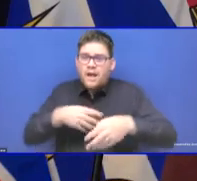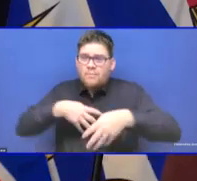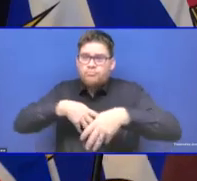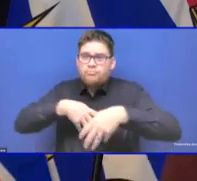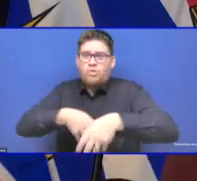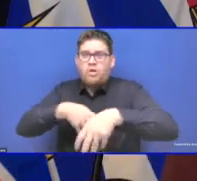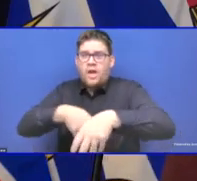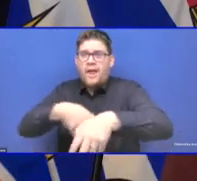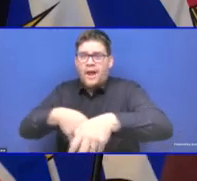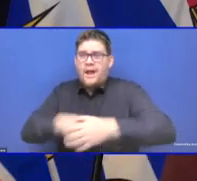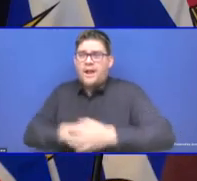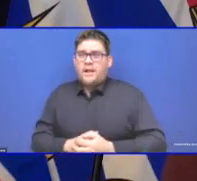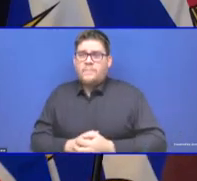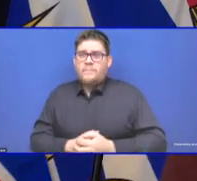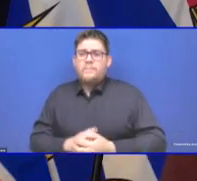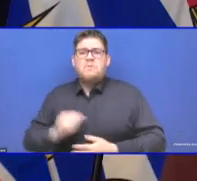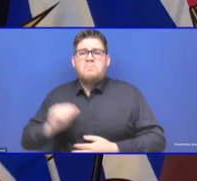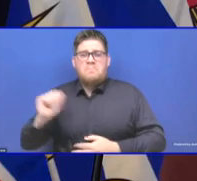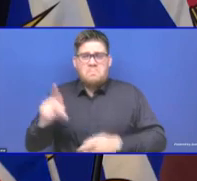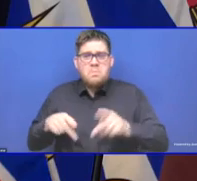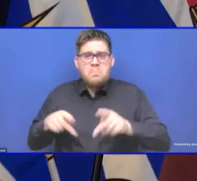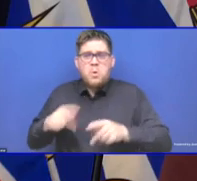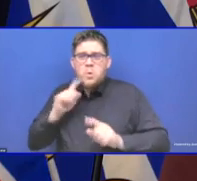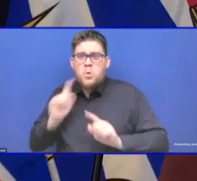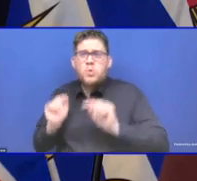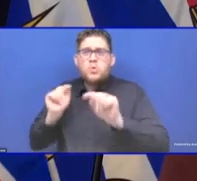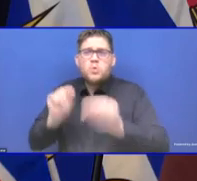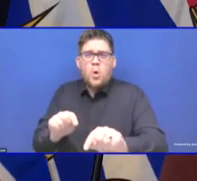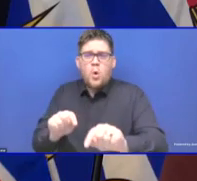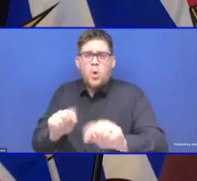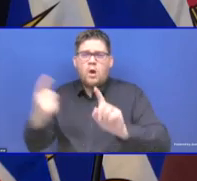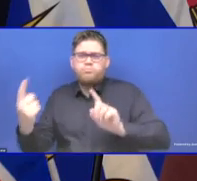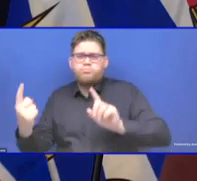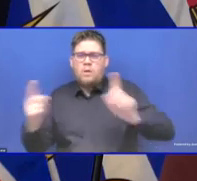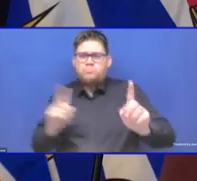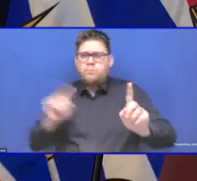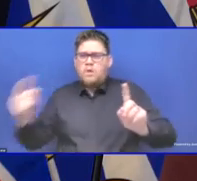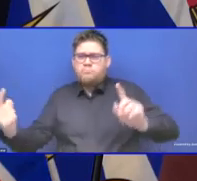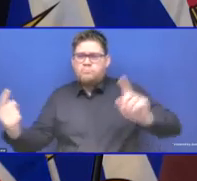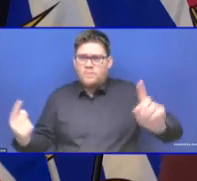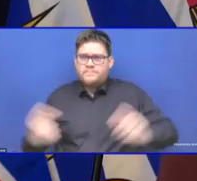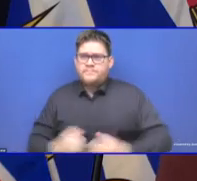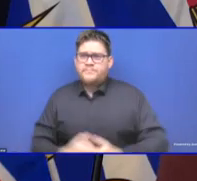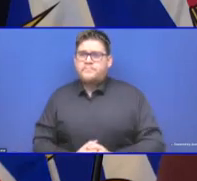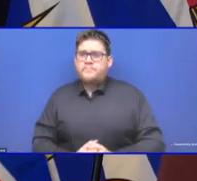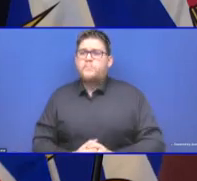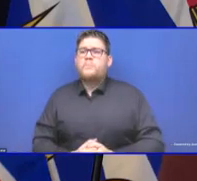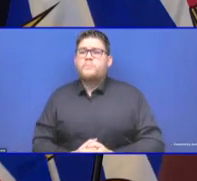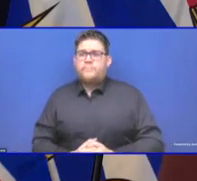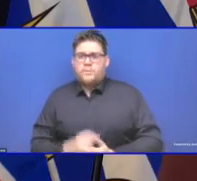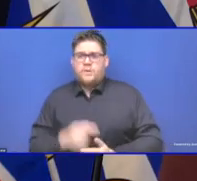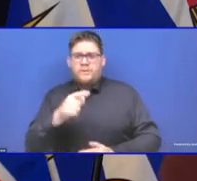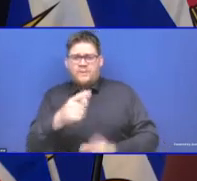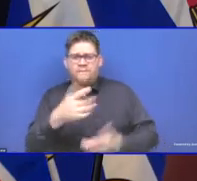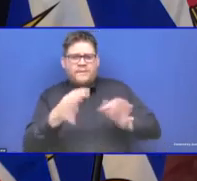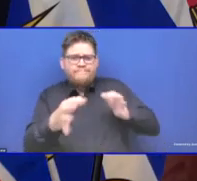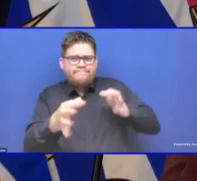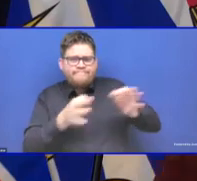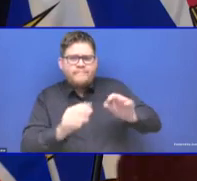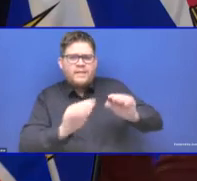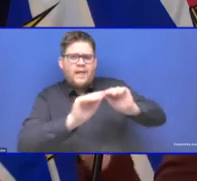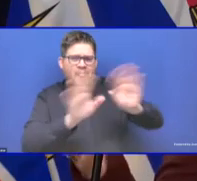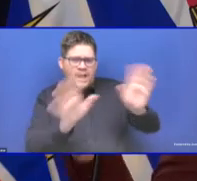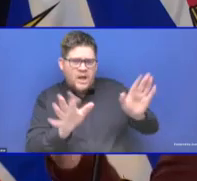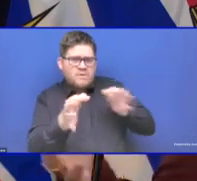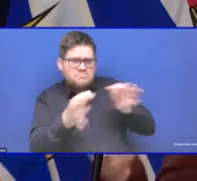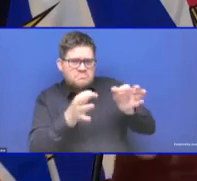I know that's been clarified and I think that's really important, particularly as we're coming up to November 11th and there can be